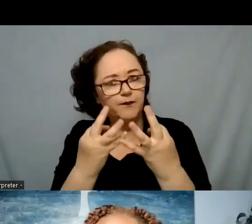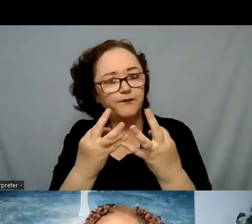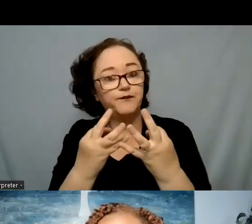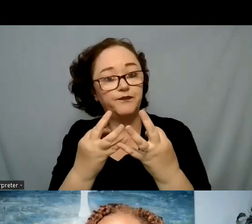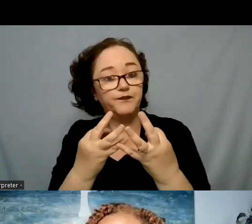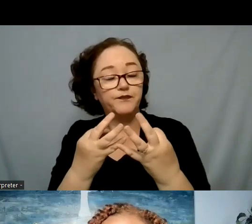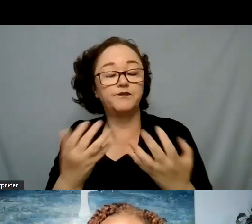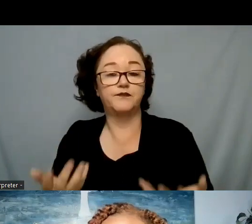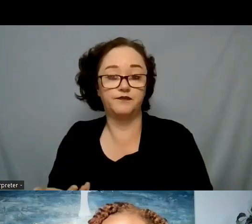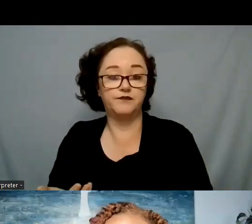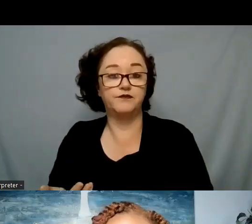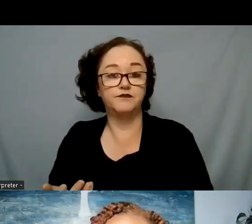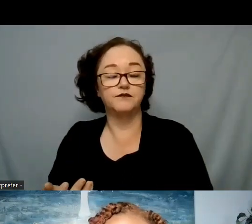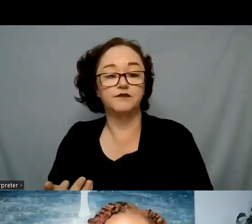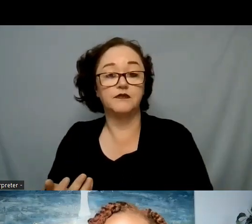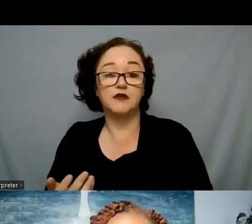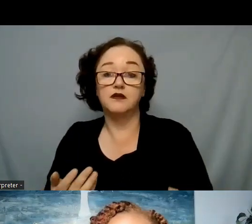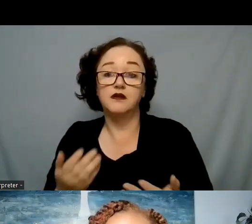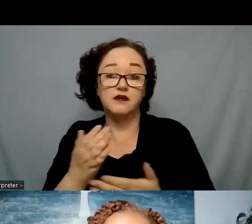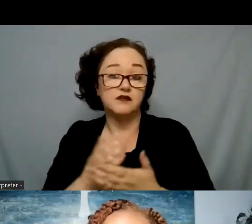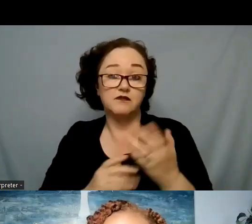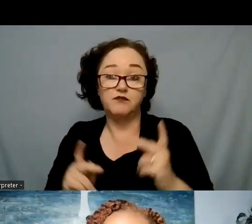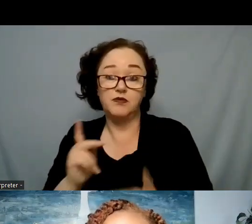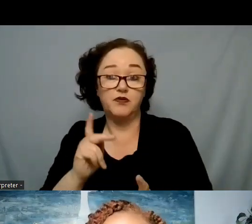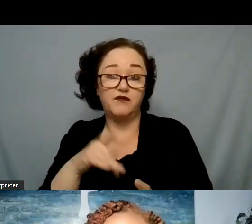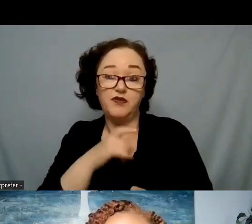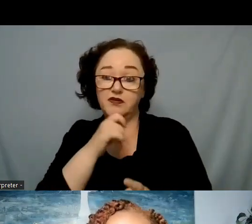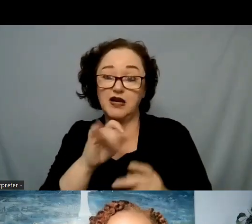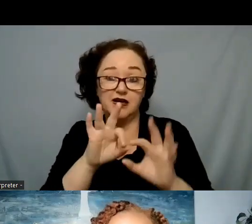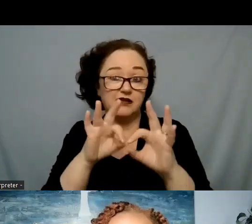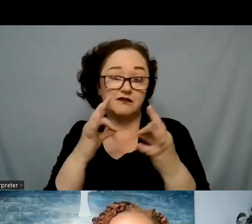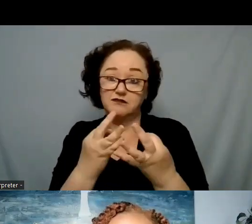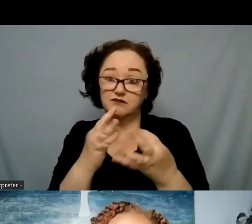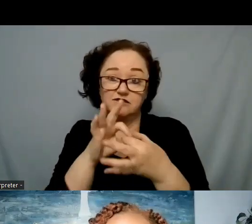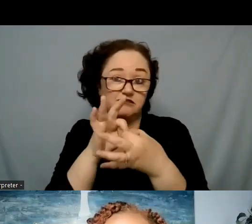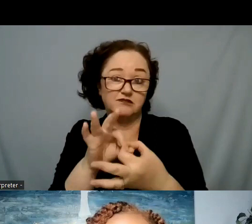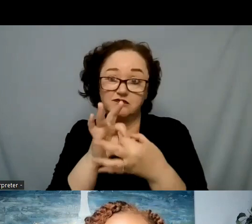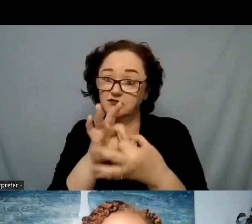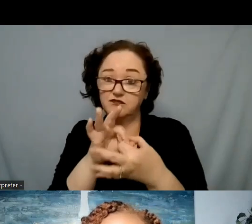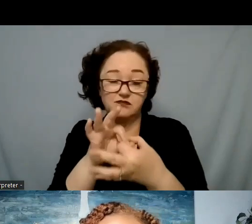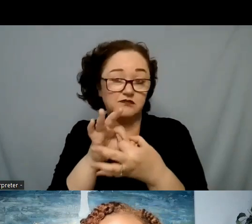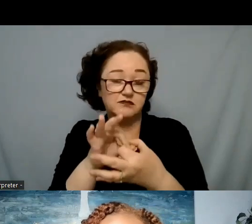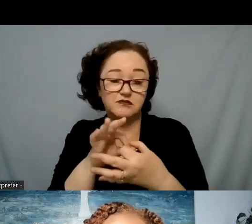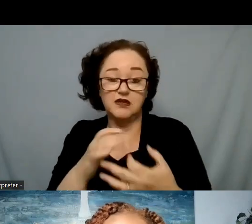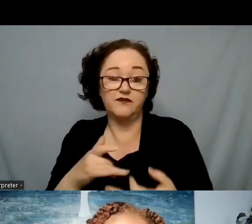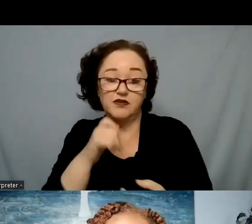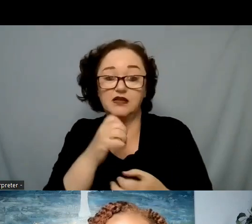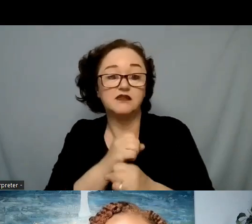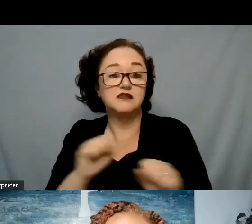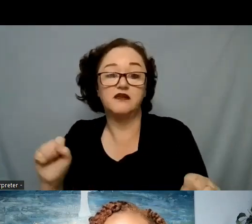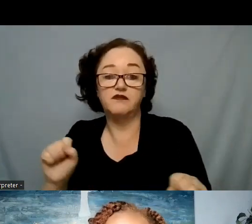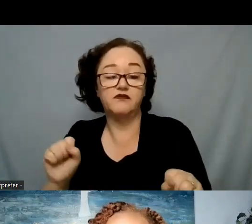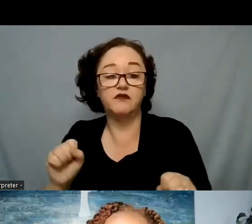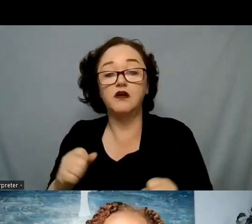family it's not a place that they feel connected to and it might not be a safe place for them especially so I work a lot with LGBTQ